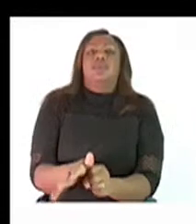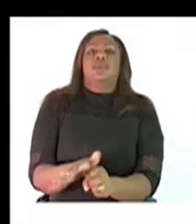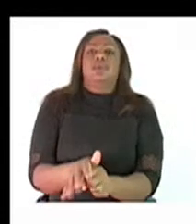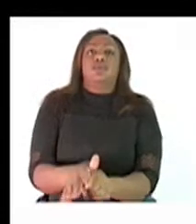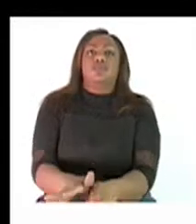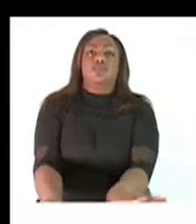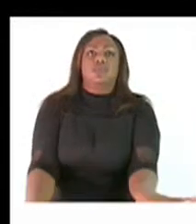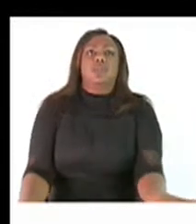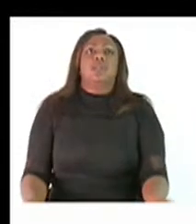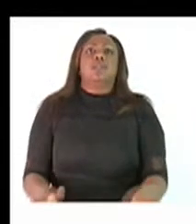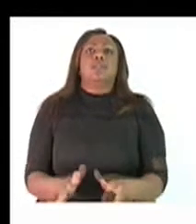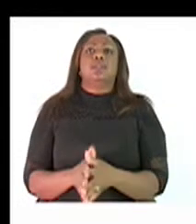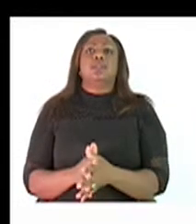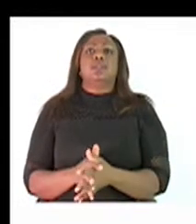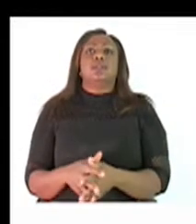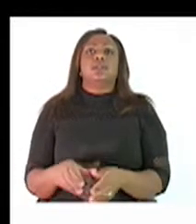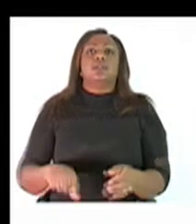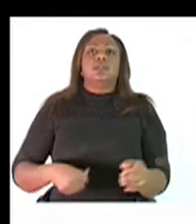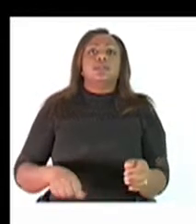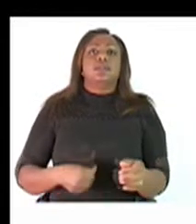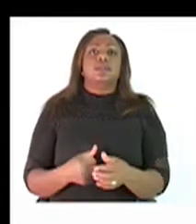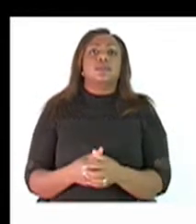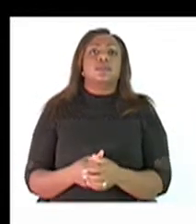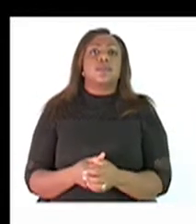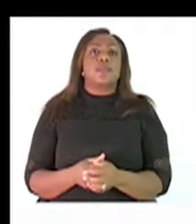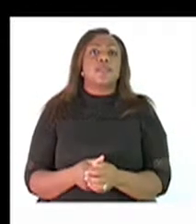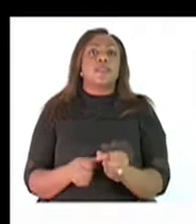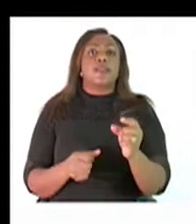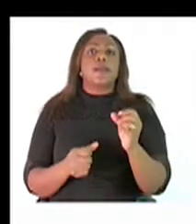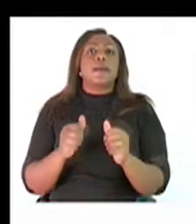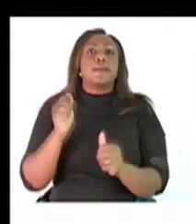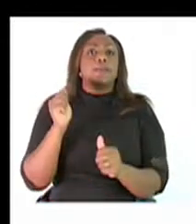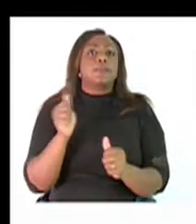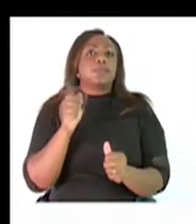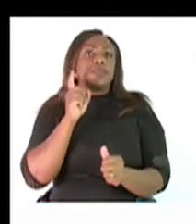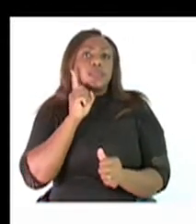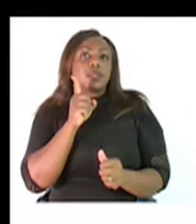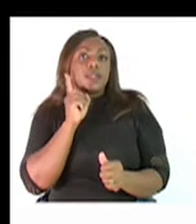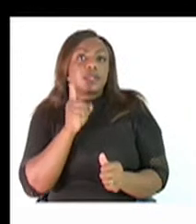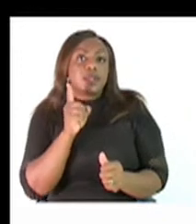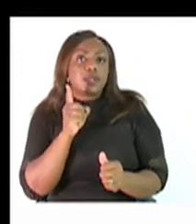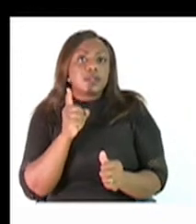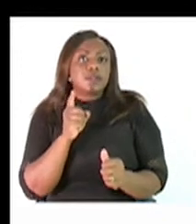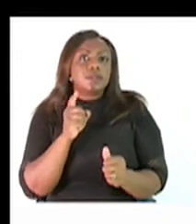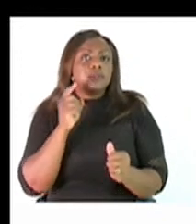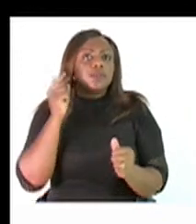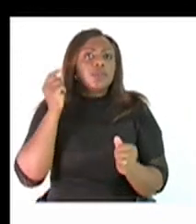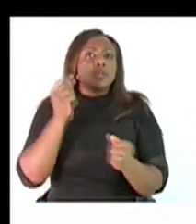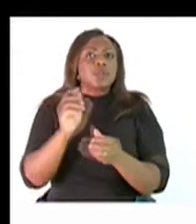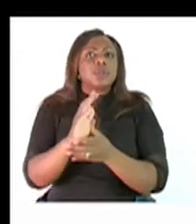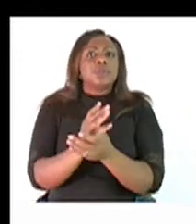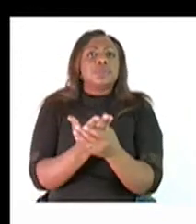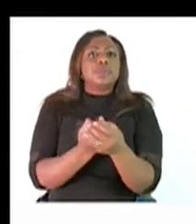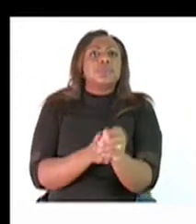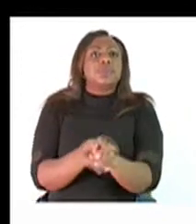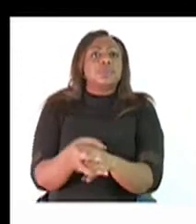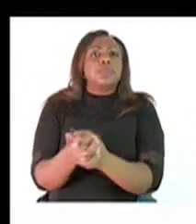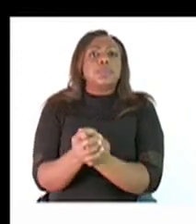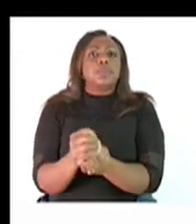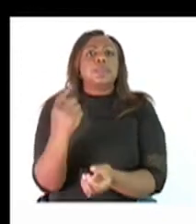Look after your body. Look at that picture. You need to wash your hands every time